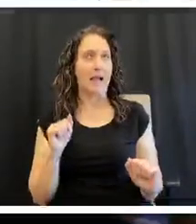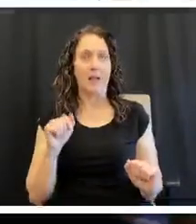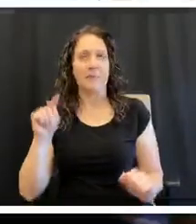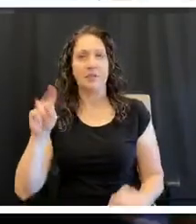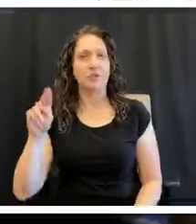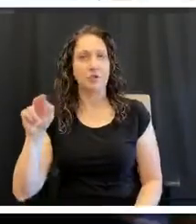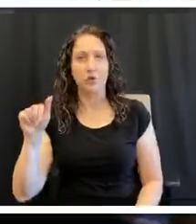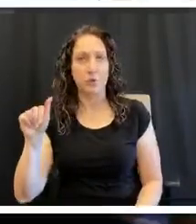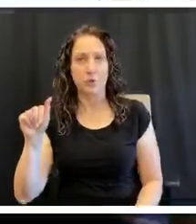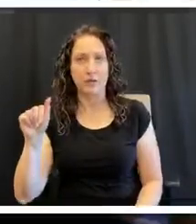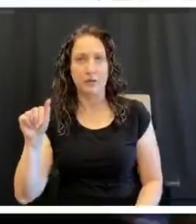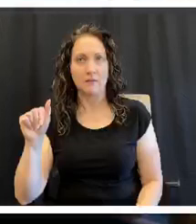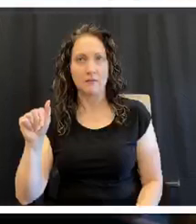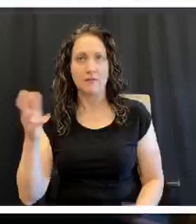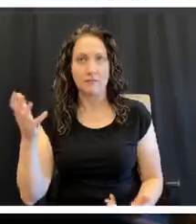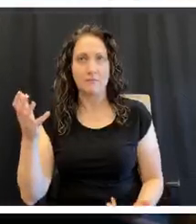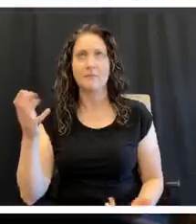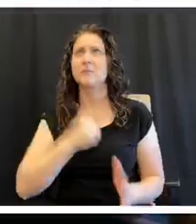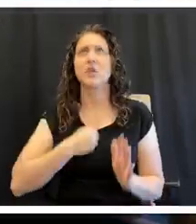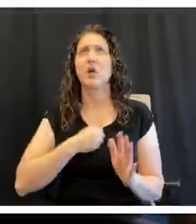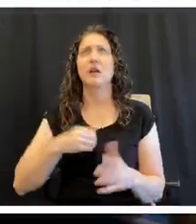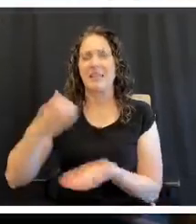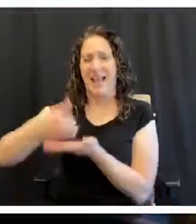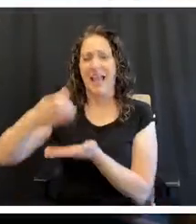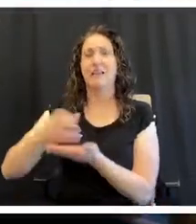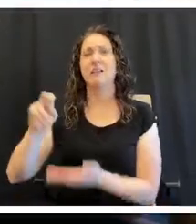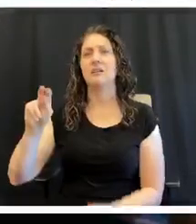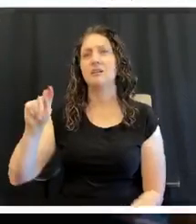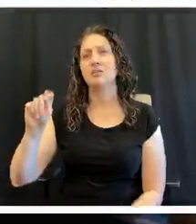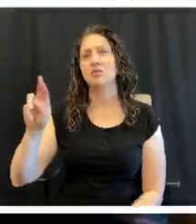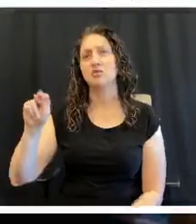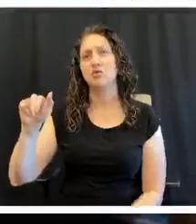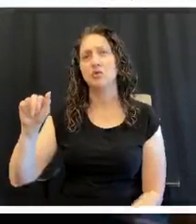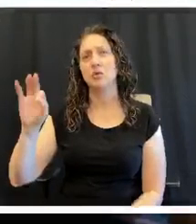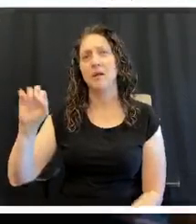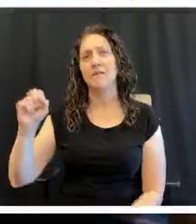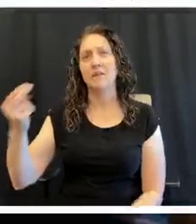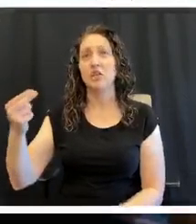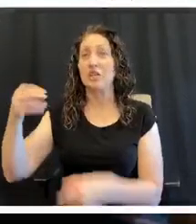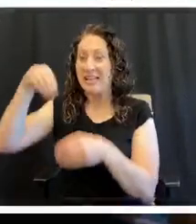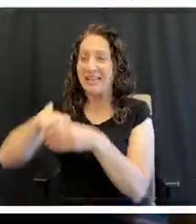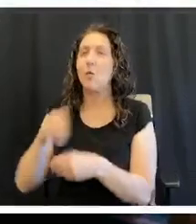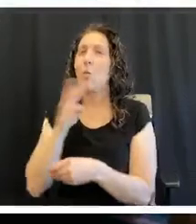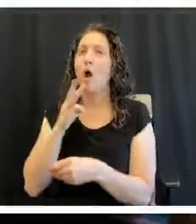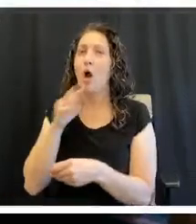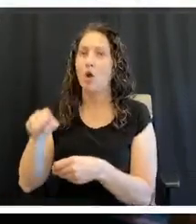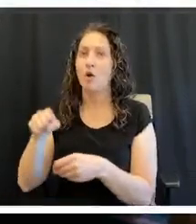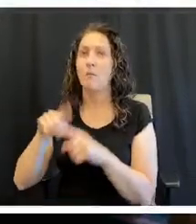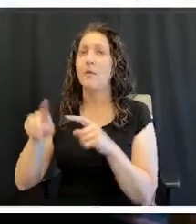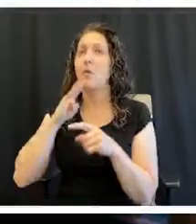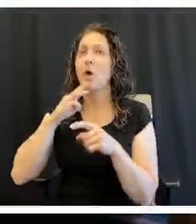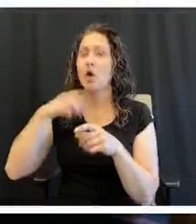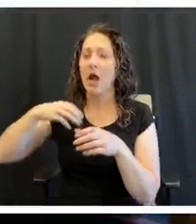salad. I'm sorry. Can tuna fish in water. It's been drained.